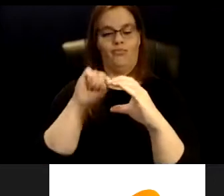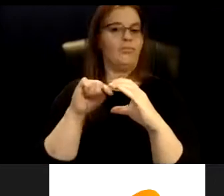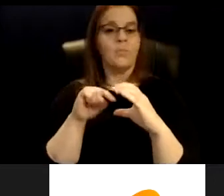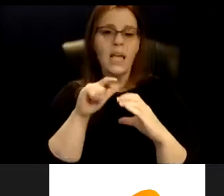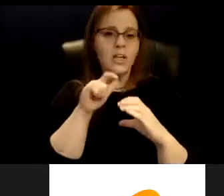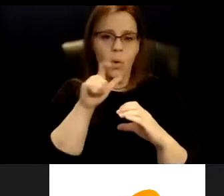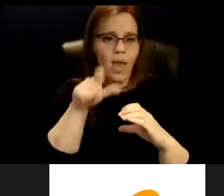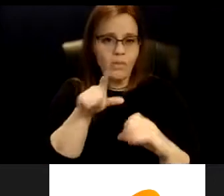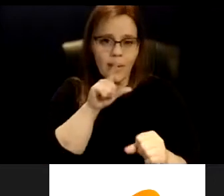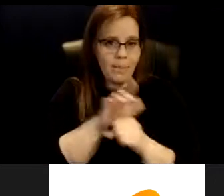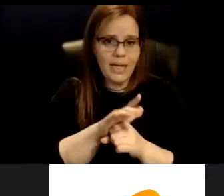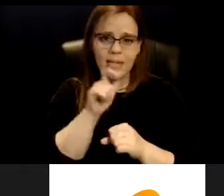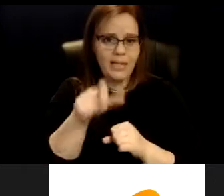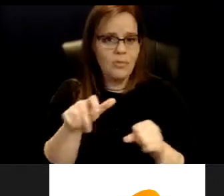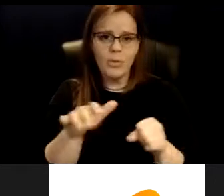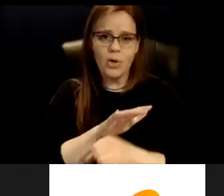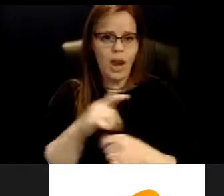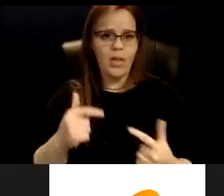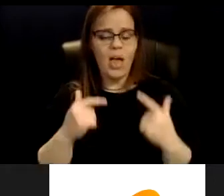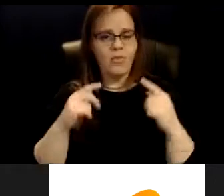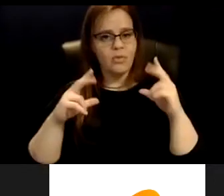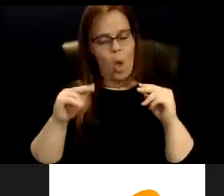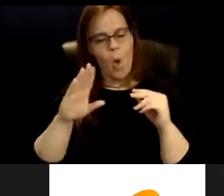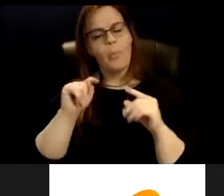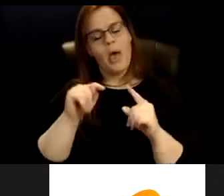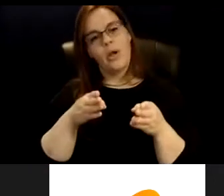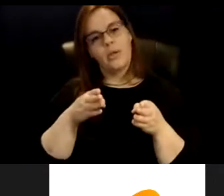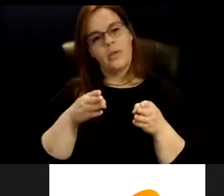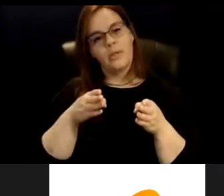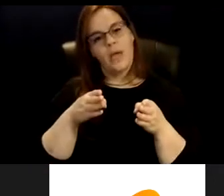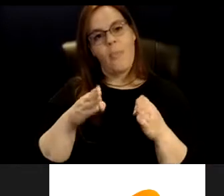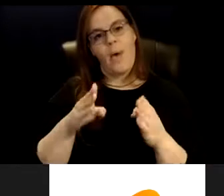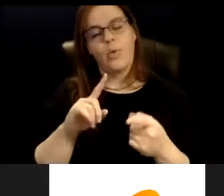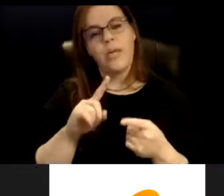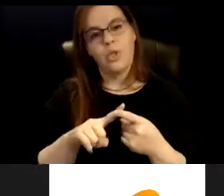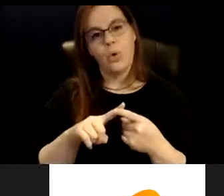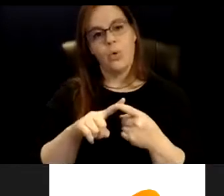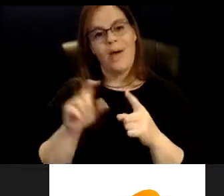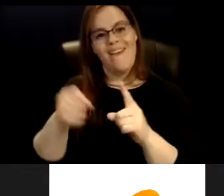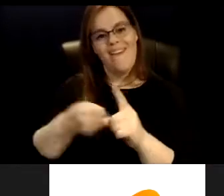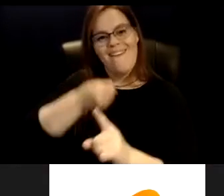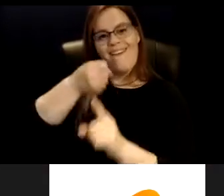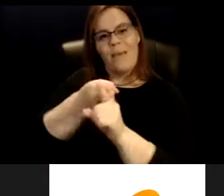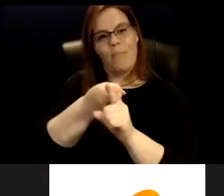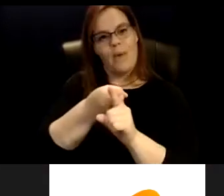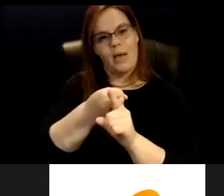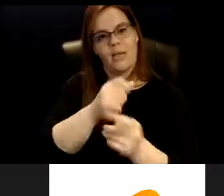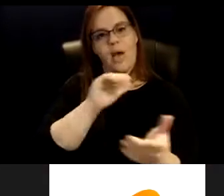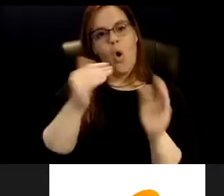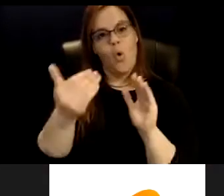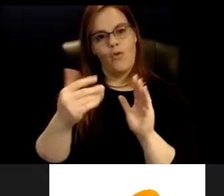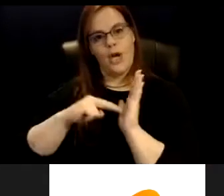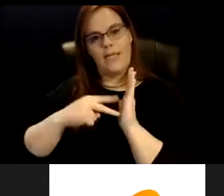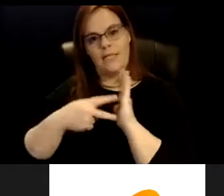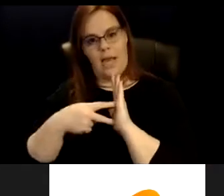life, but there is a pathway to them having that impact over intent. The folly is the metal part that